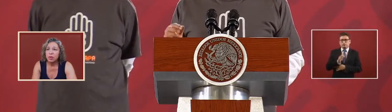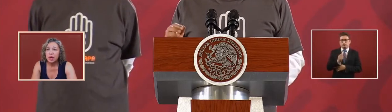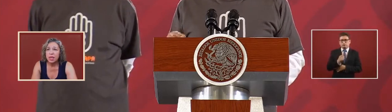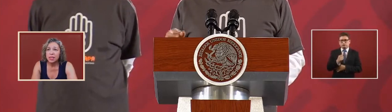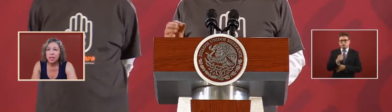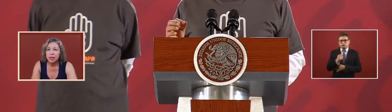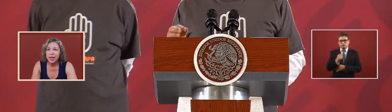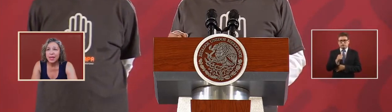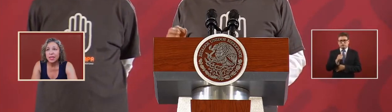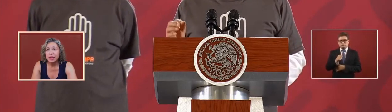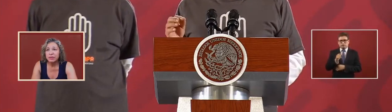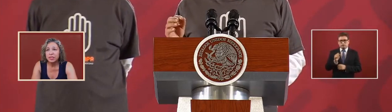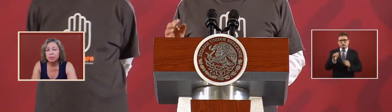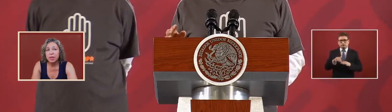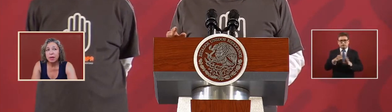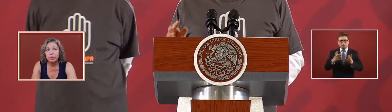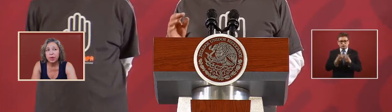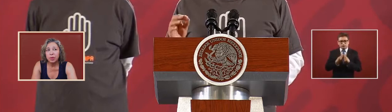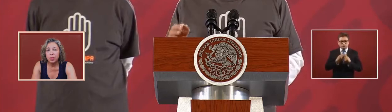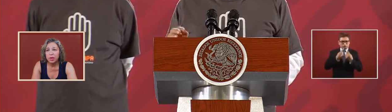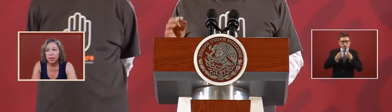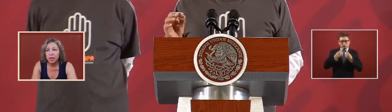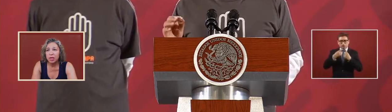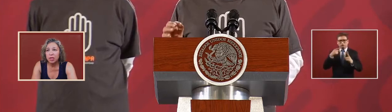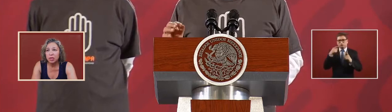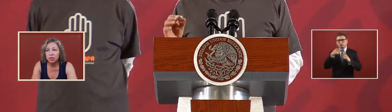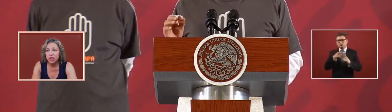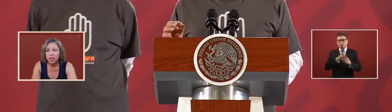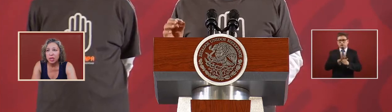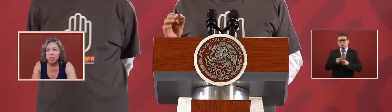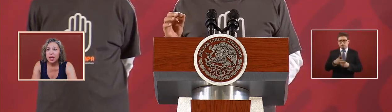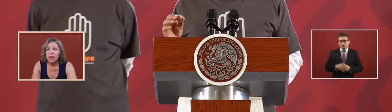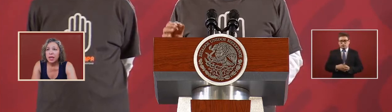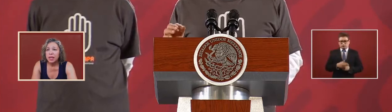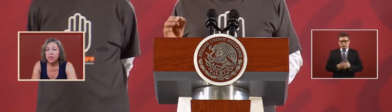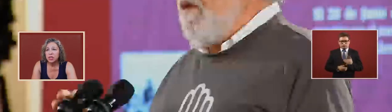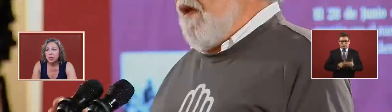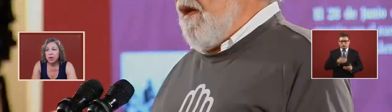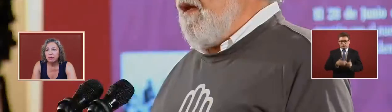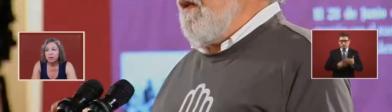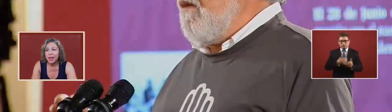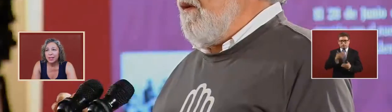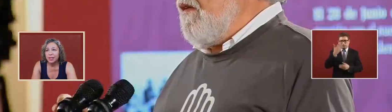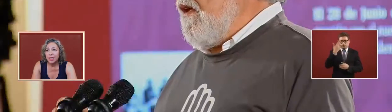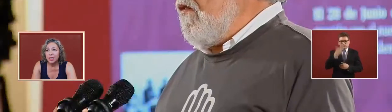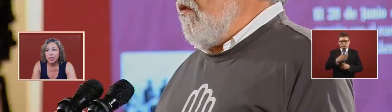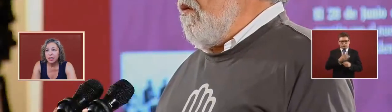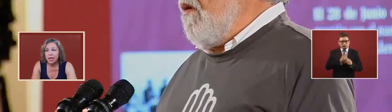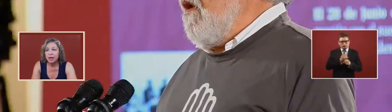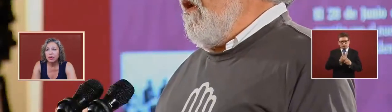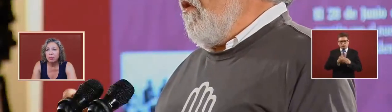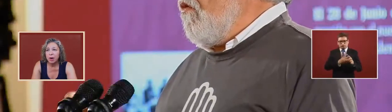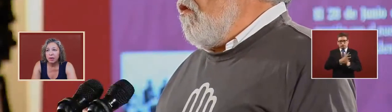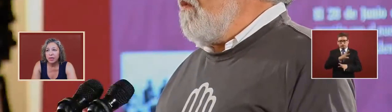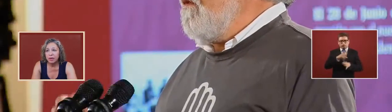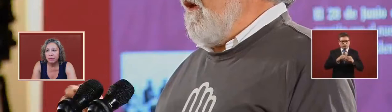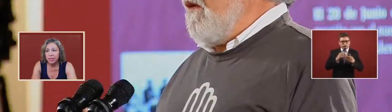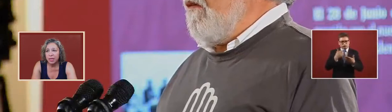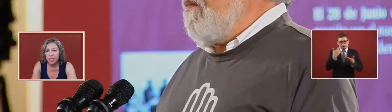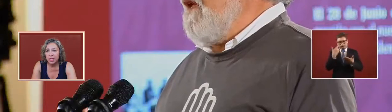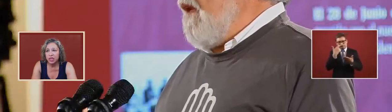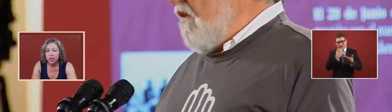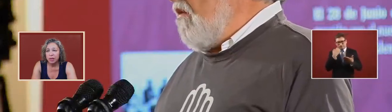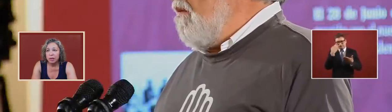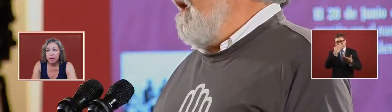realized on the 18th of september where the conclusion is to advance in an integral part of the